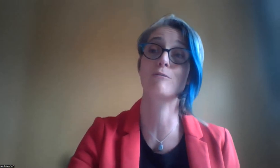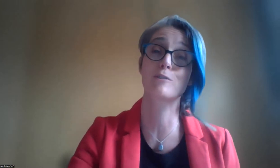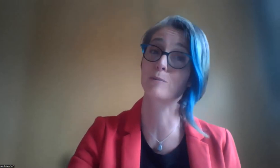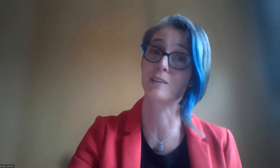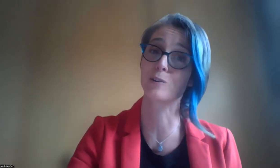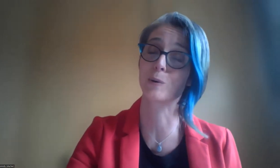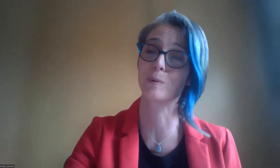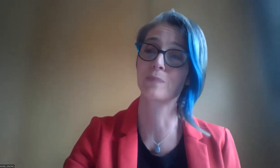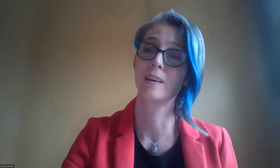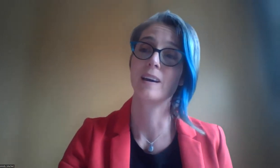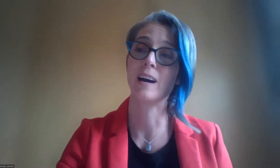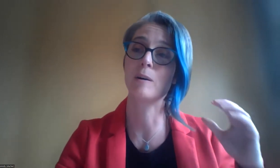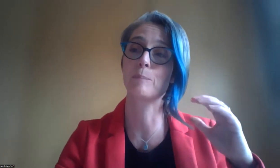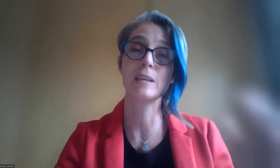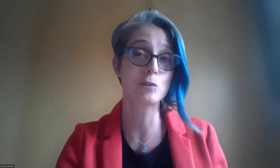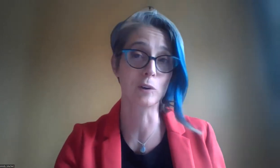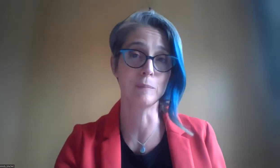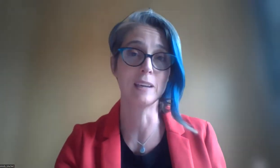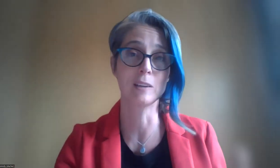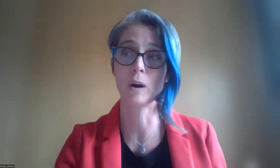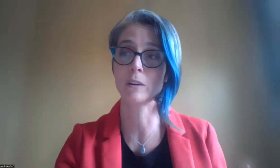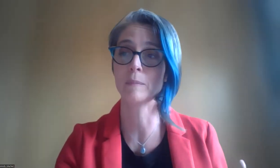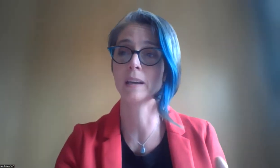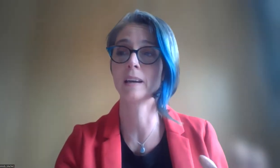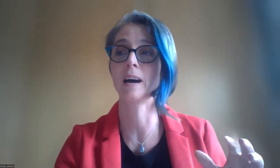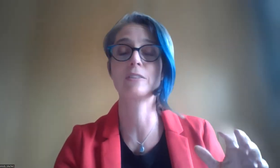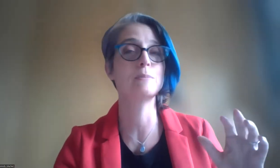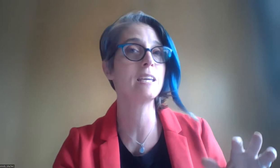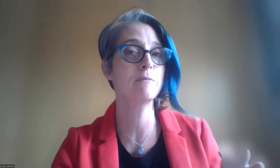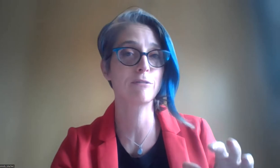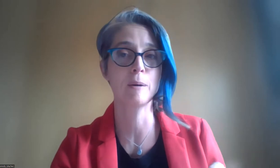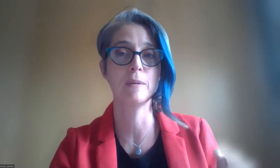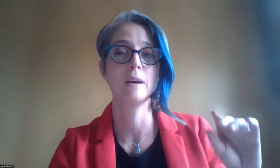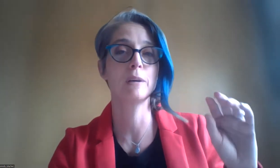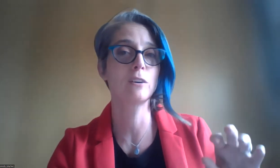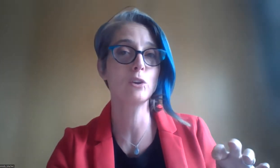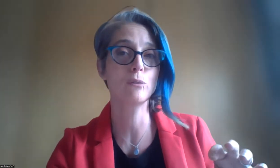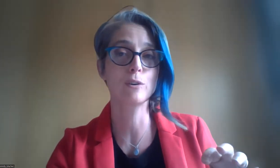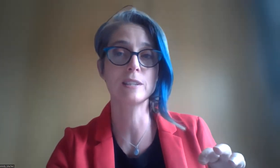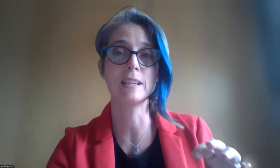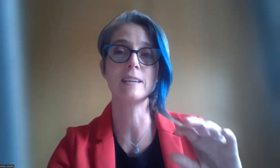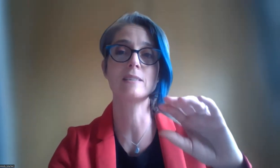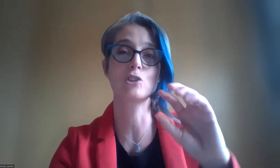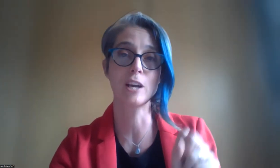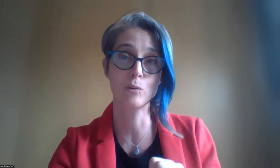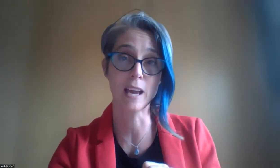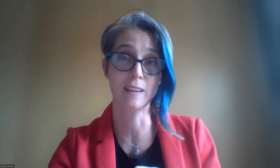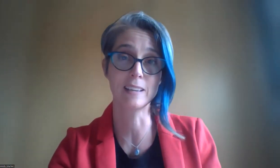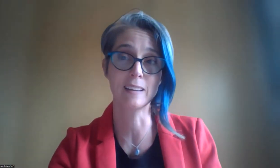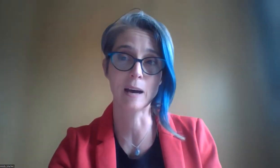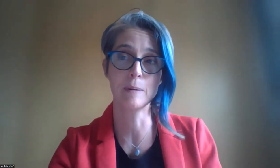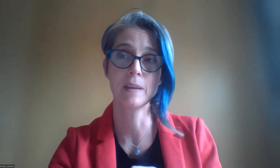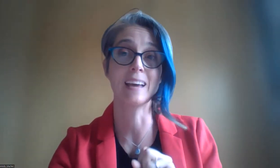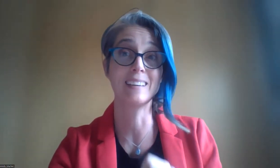our first presenter group. Please join me in welcoming the team from McGill University's Shared